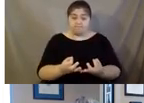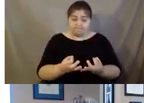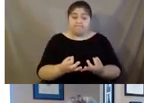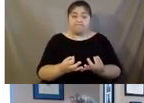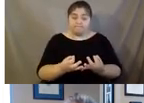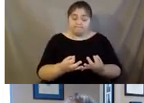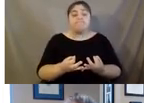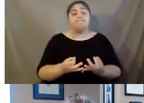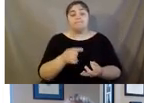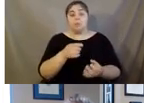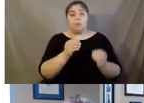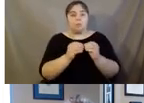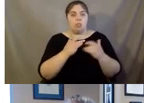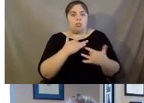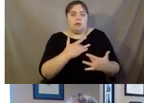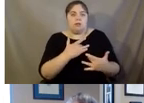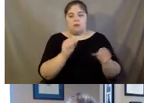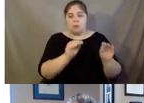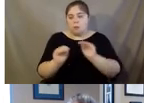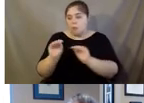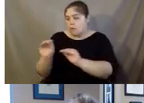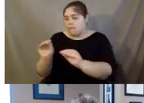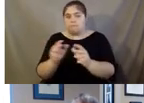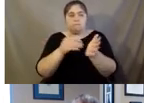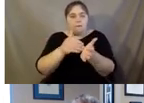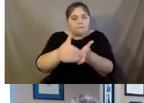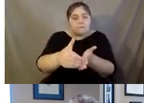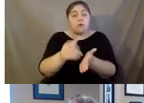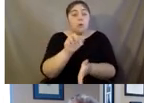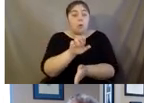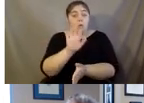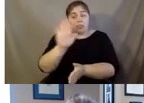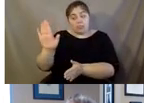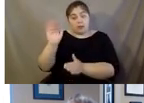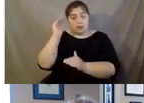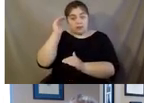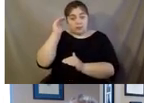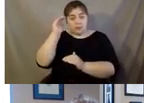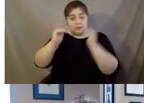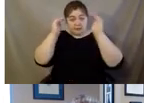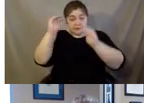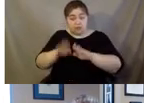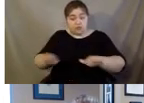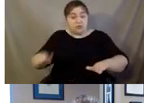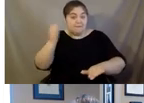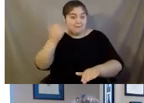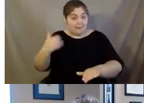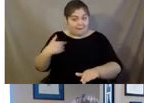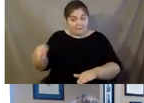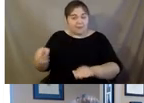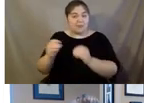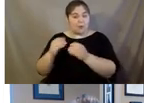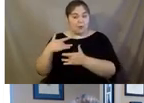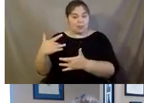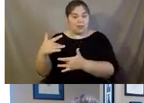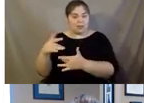They're more likely to have moved more often or their adult children, if they have adult children, are more likely